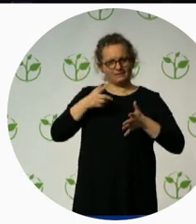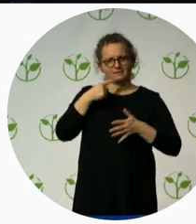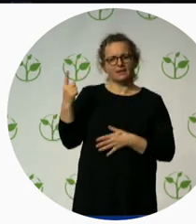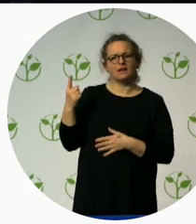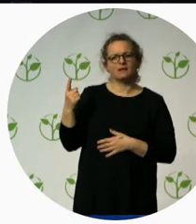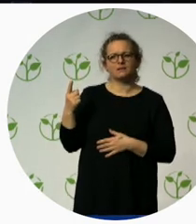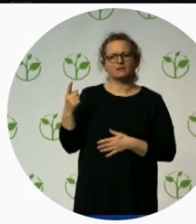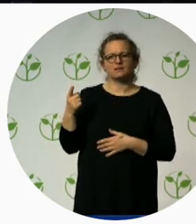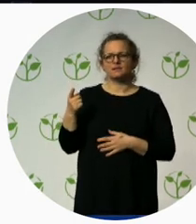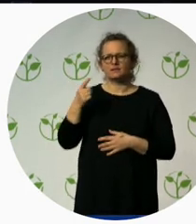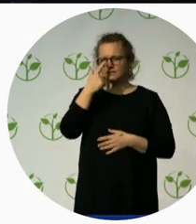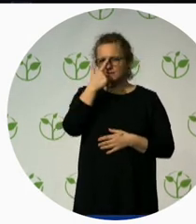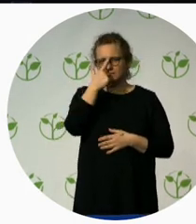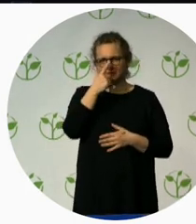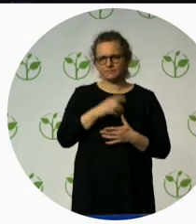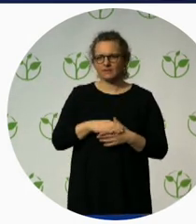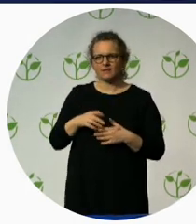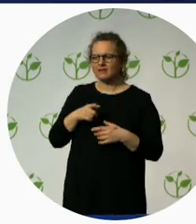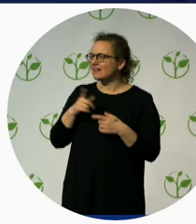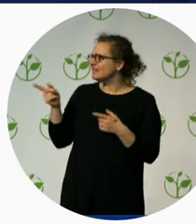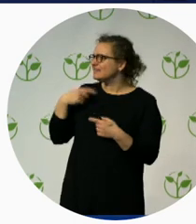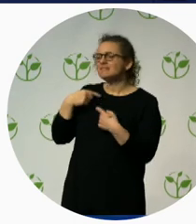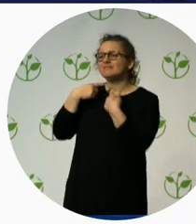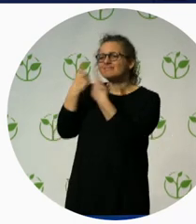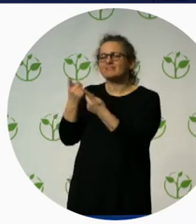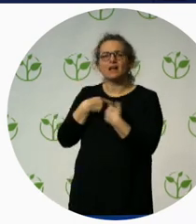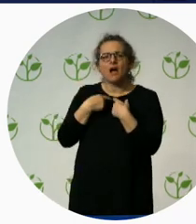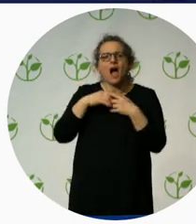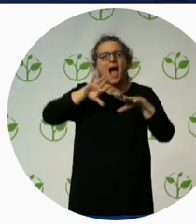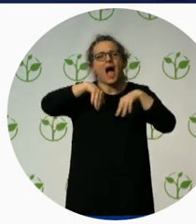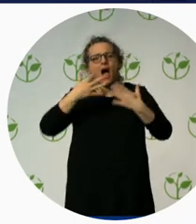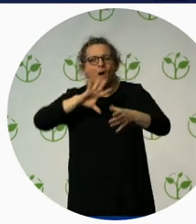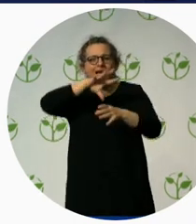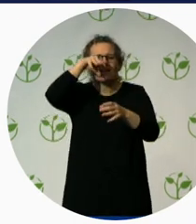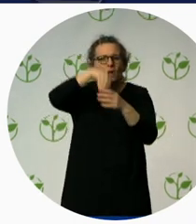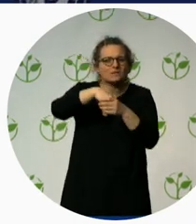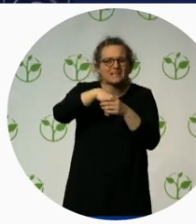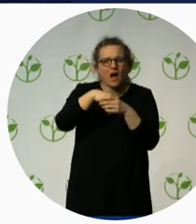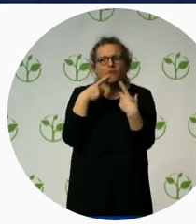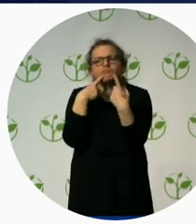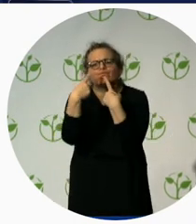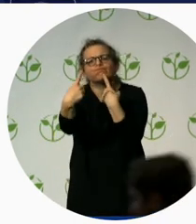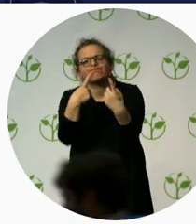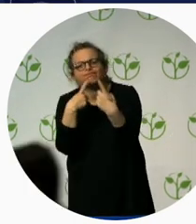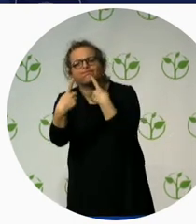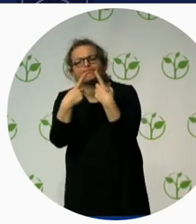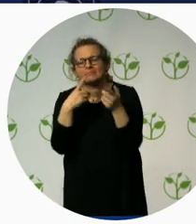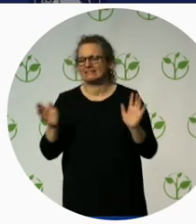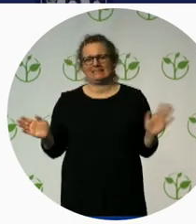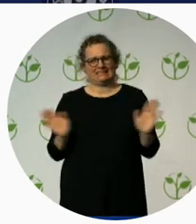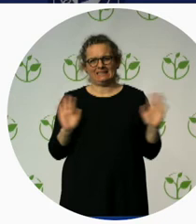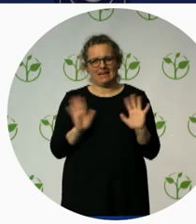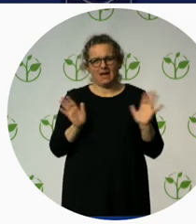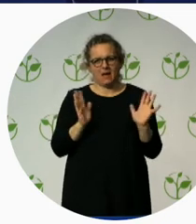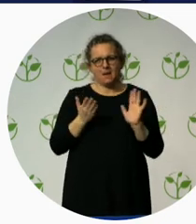environment, environment was a project 30 years ago, now it's included in all the companies. And I think that's really the big thing. It's still a project,